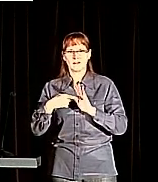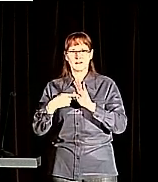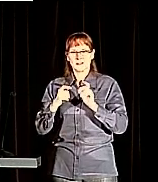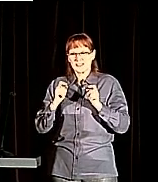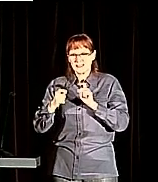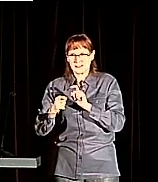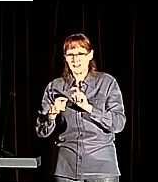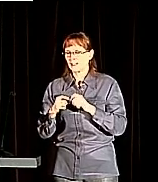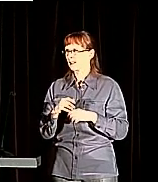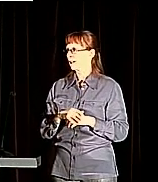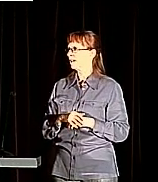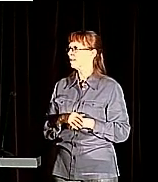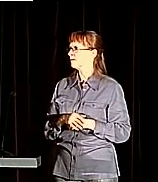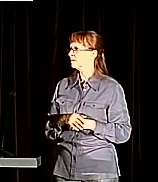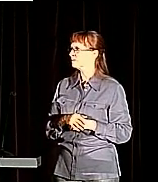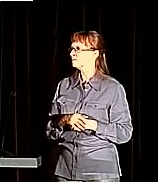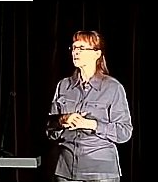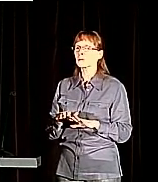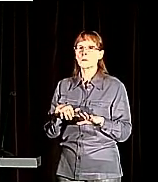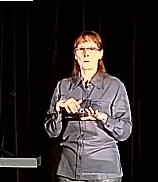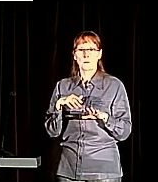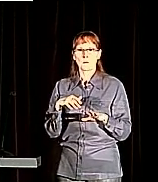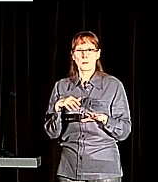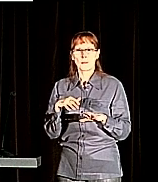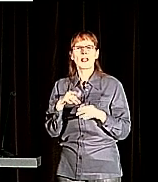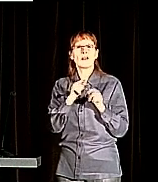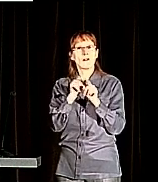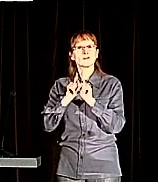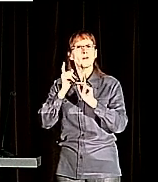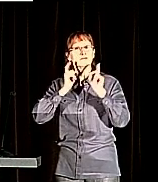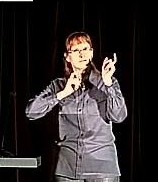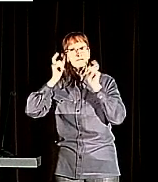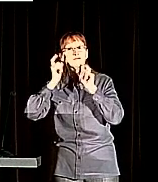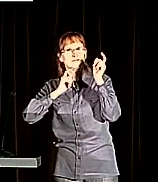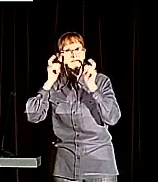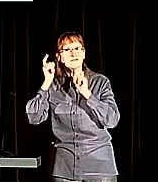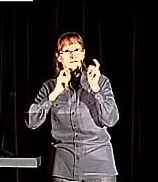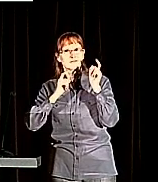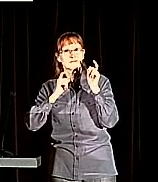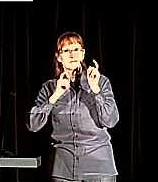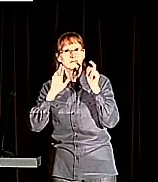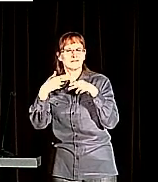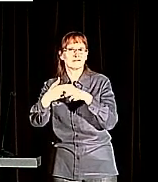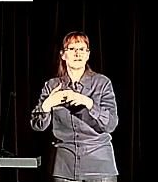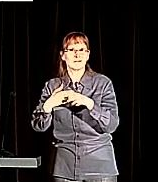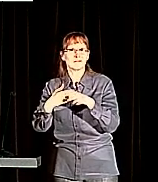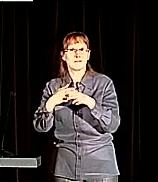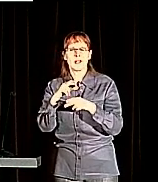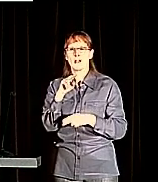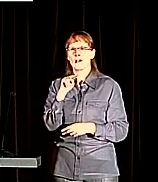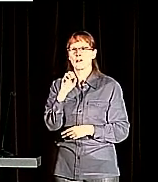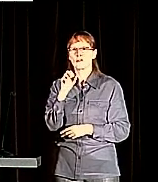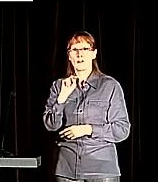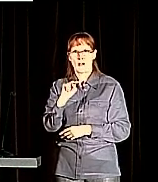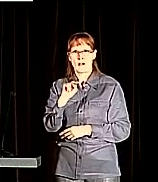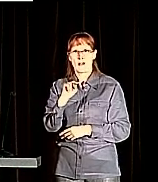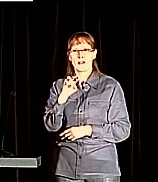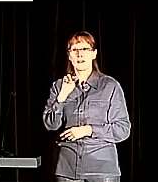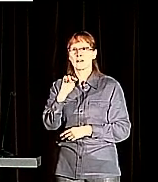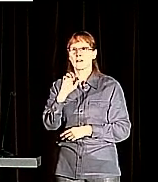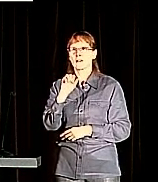funny faces. Those are called non-manual markers, and they're inflectional and derivational morphemes.